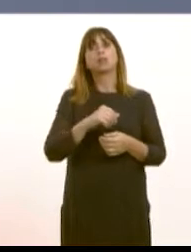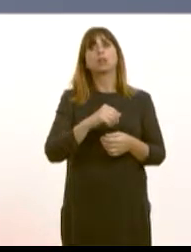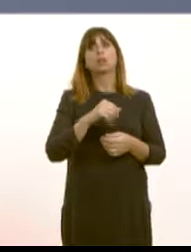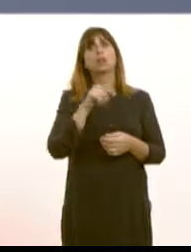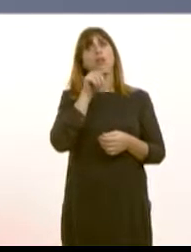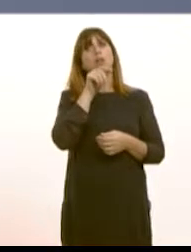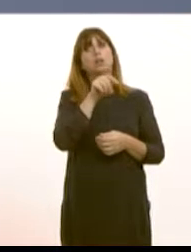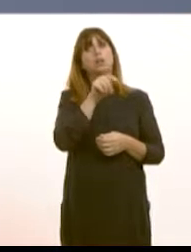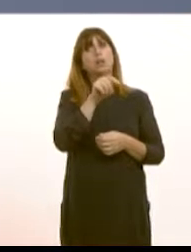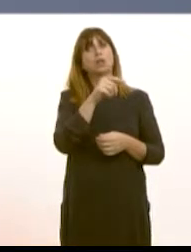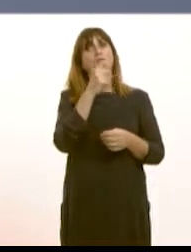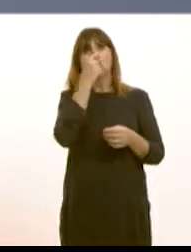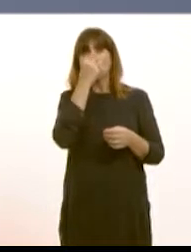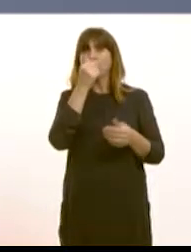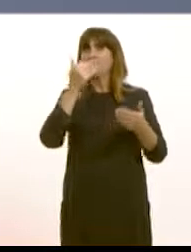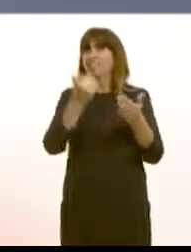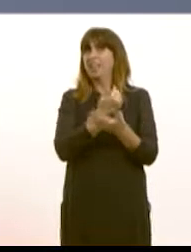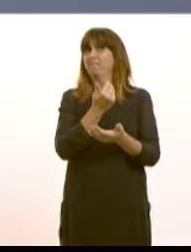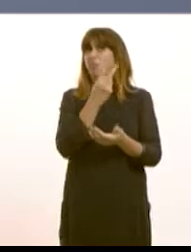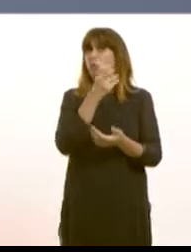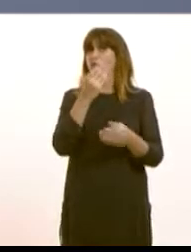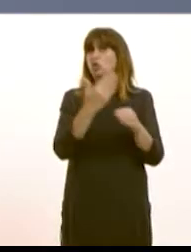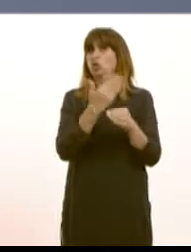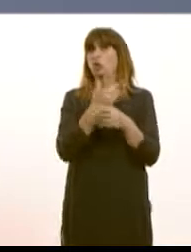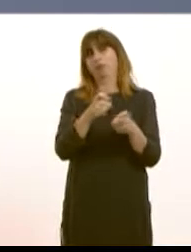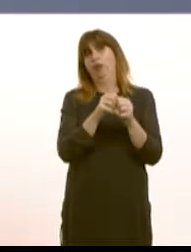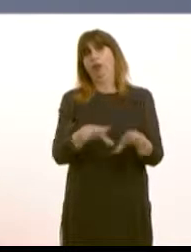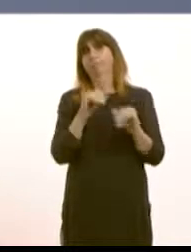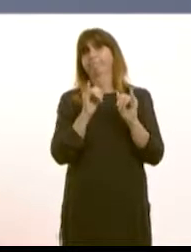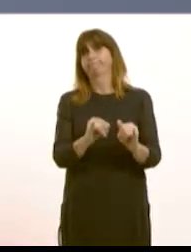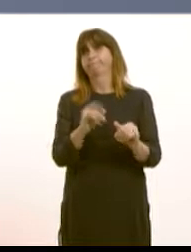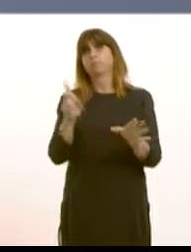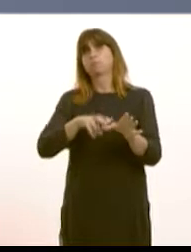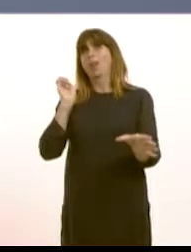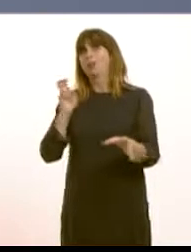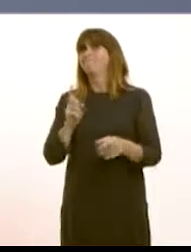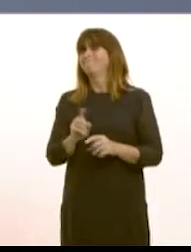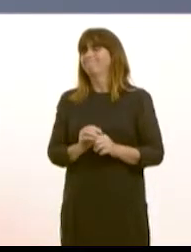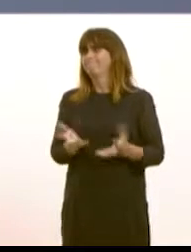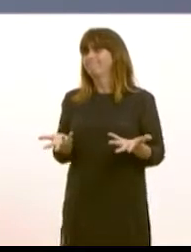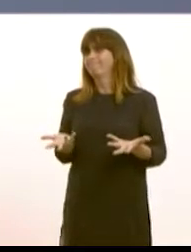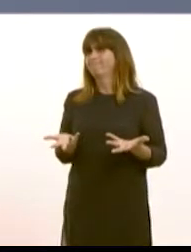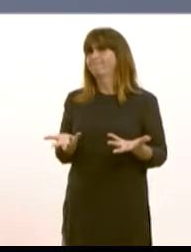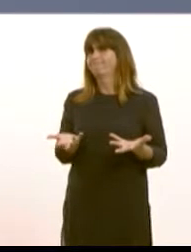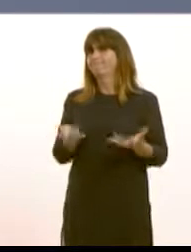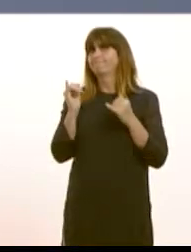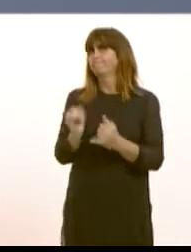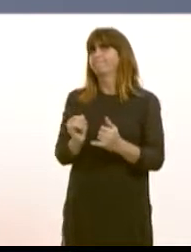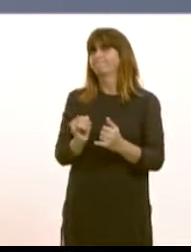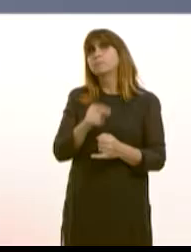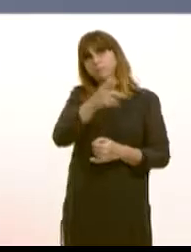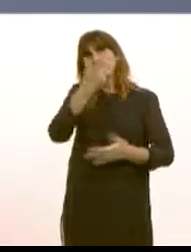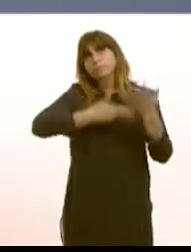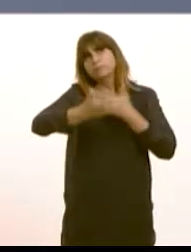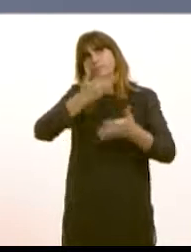at Fairwood Fabrications, part of the steel industry supply chain connected with Ptol, but probably wasn't helpful. So can you tell us specifically what you're